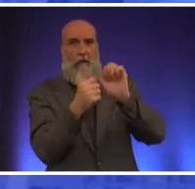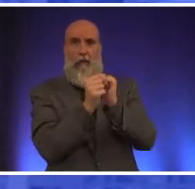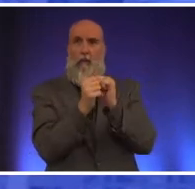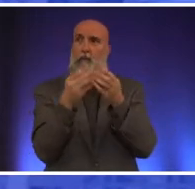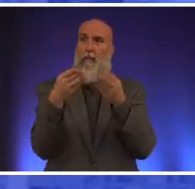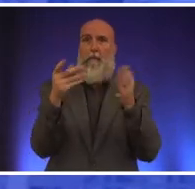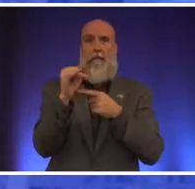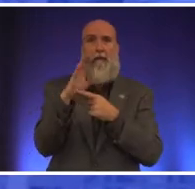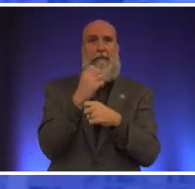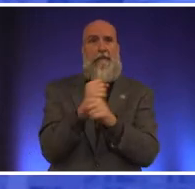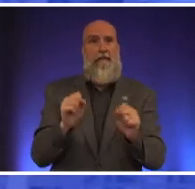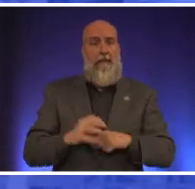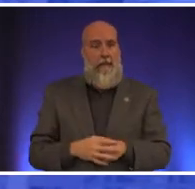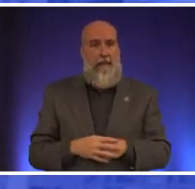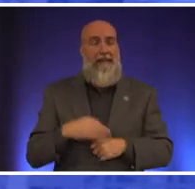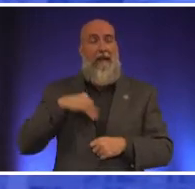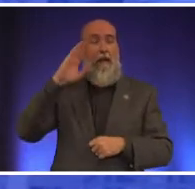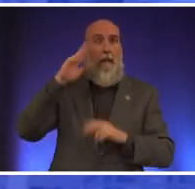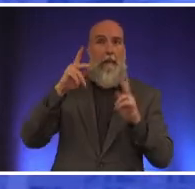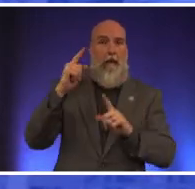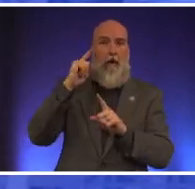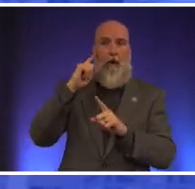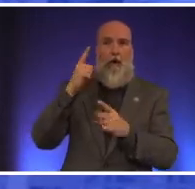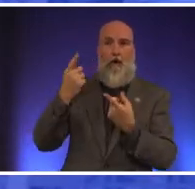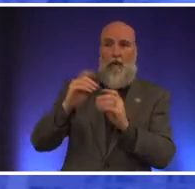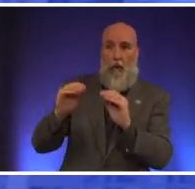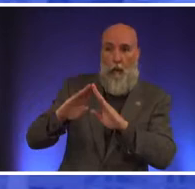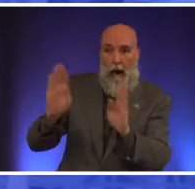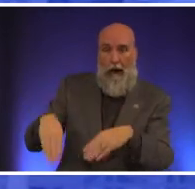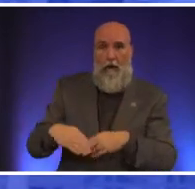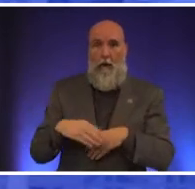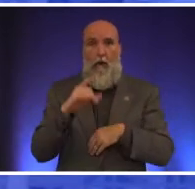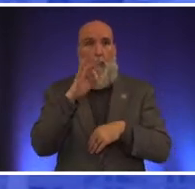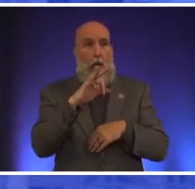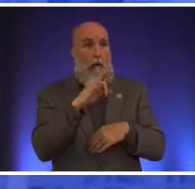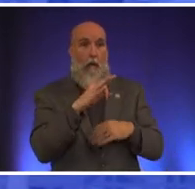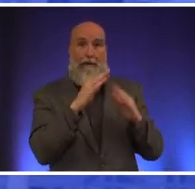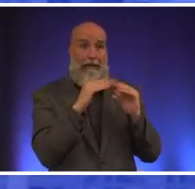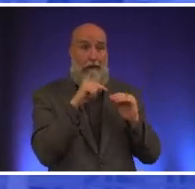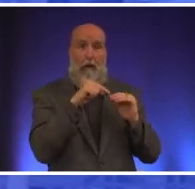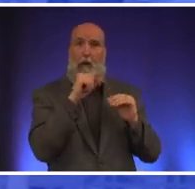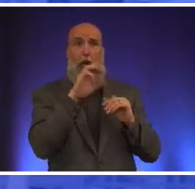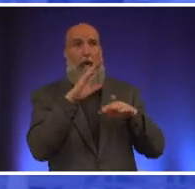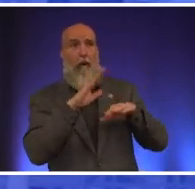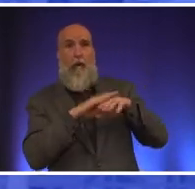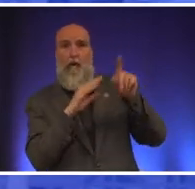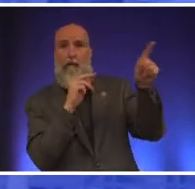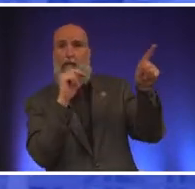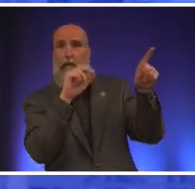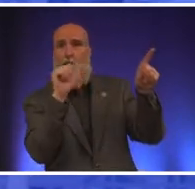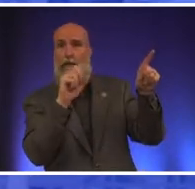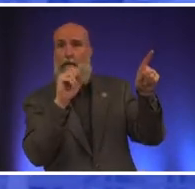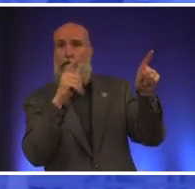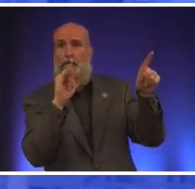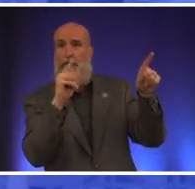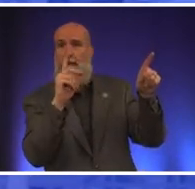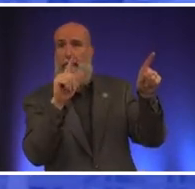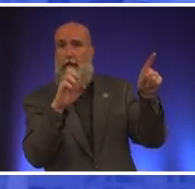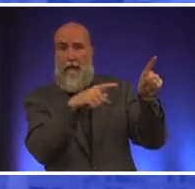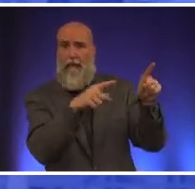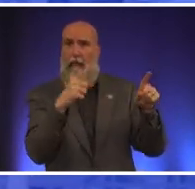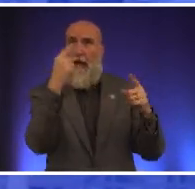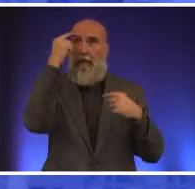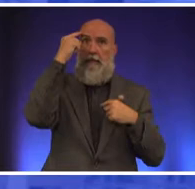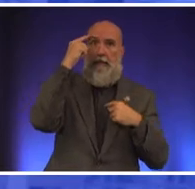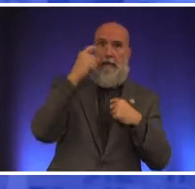hear about our unhoused whether they're downtown or springdale road they they do they they they do think about safety